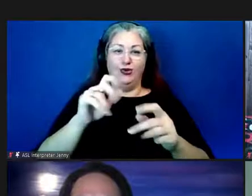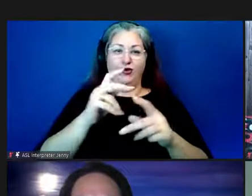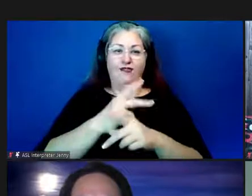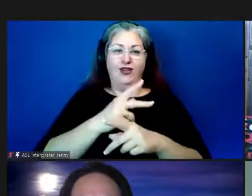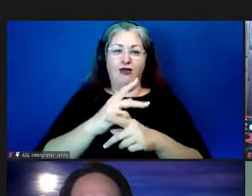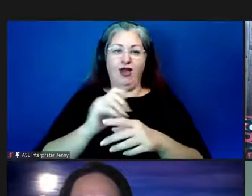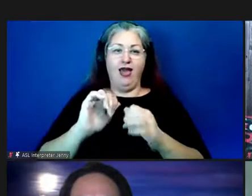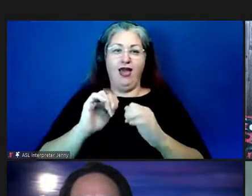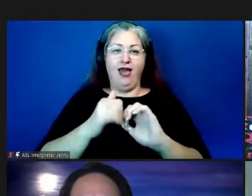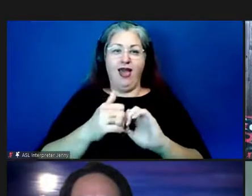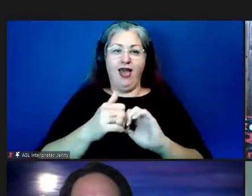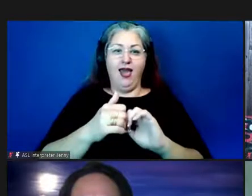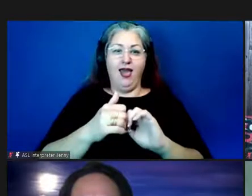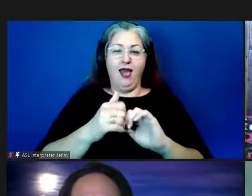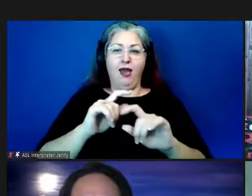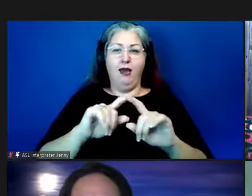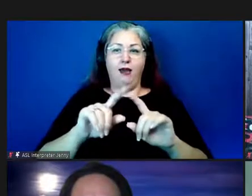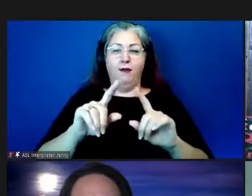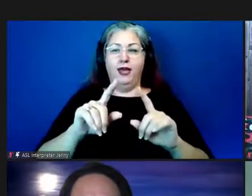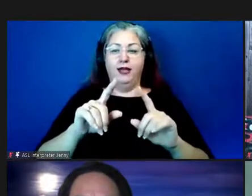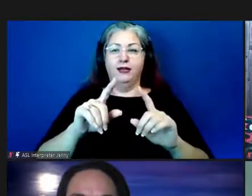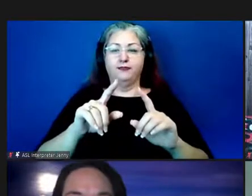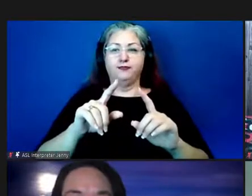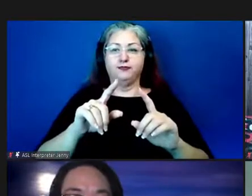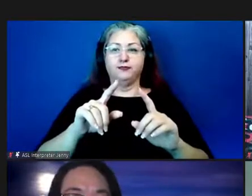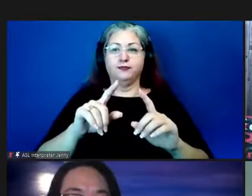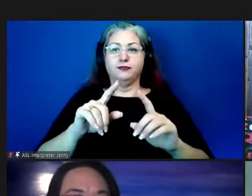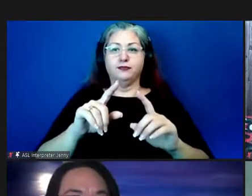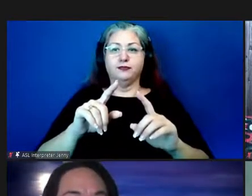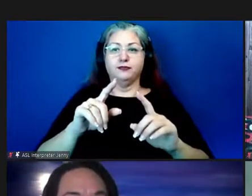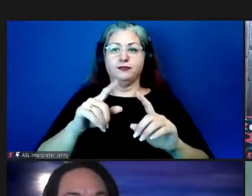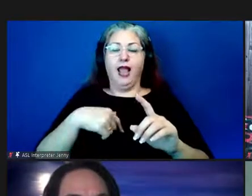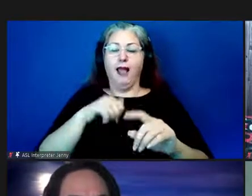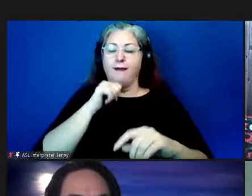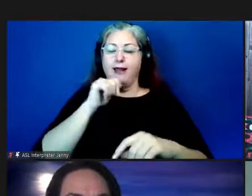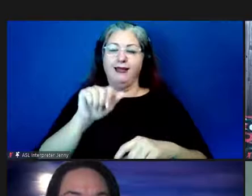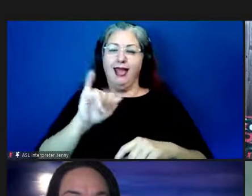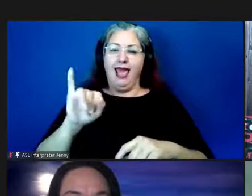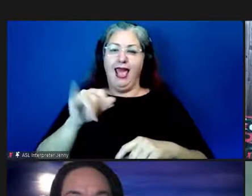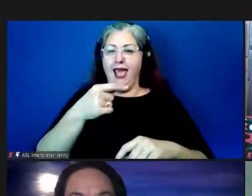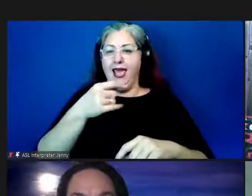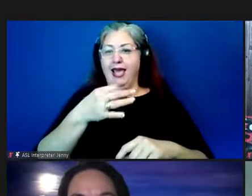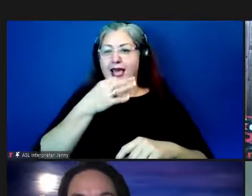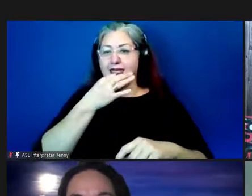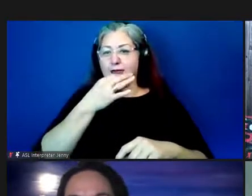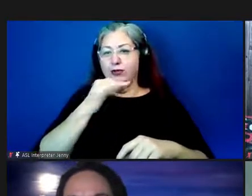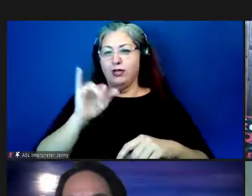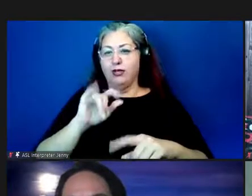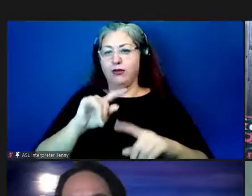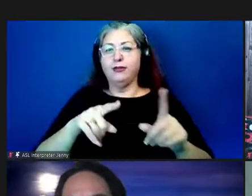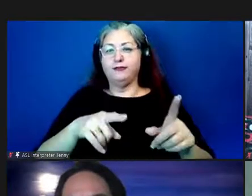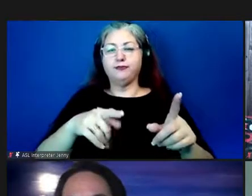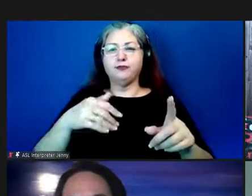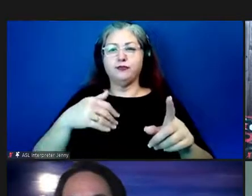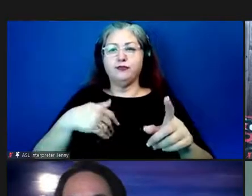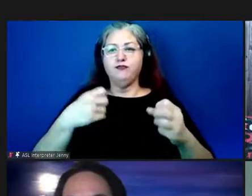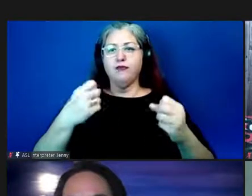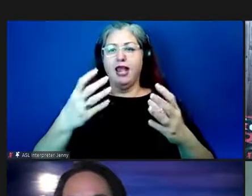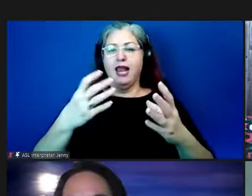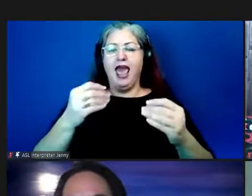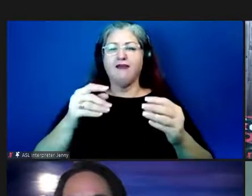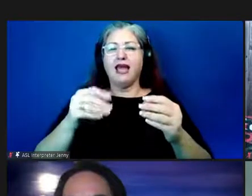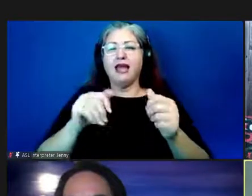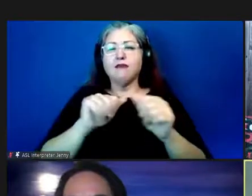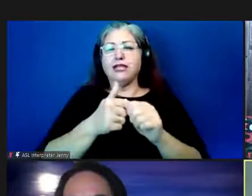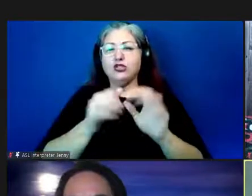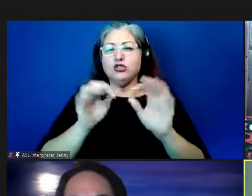um i'm not the image uh ai expert either so but just to be aware that there's a lot of nuances to this topic too